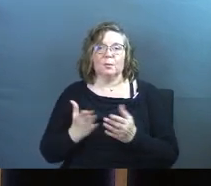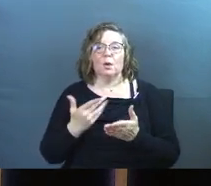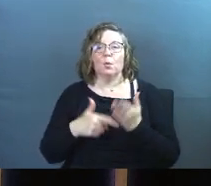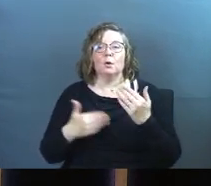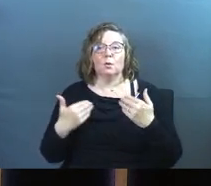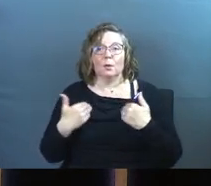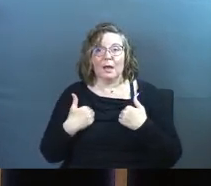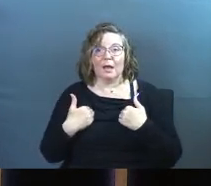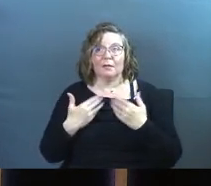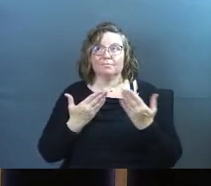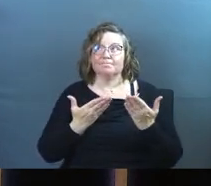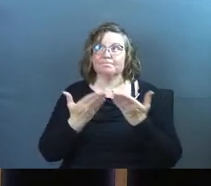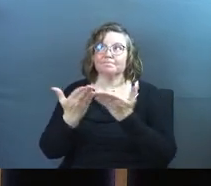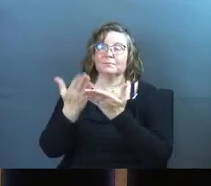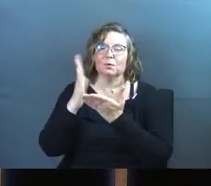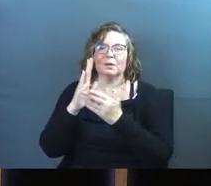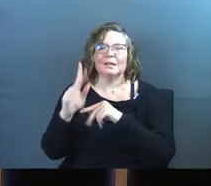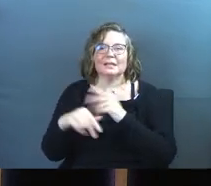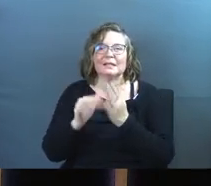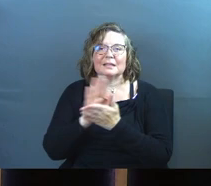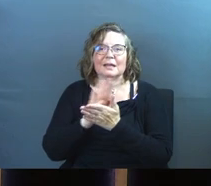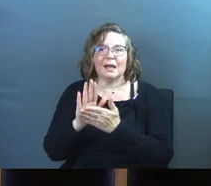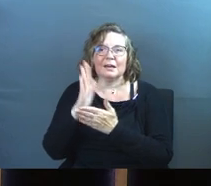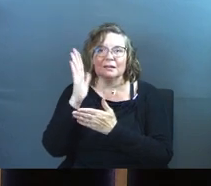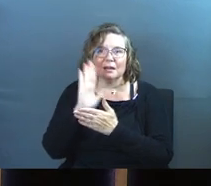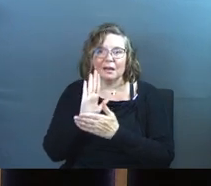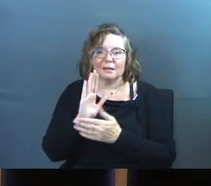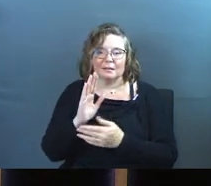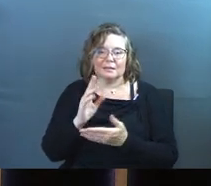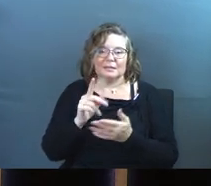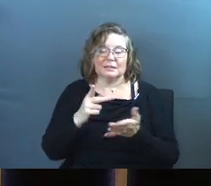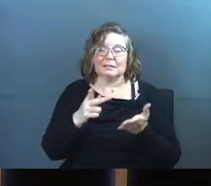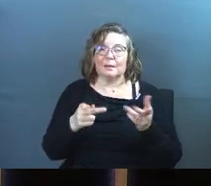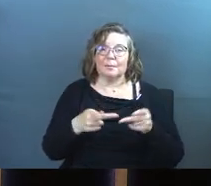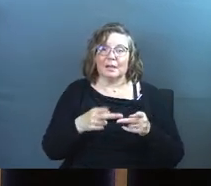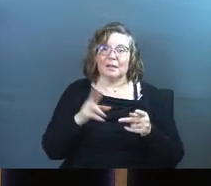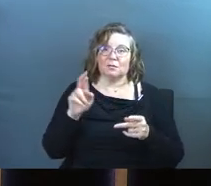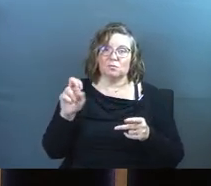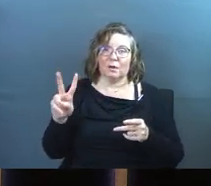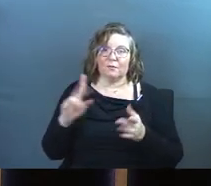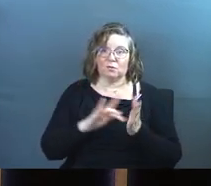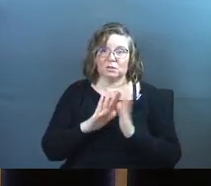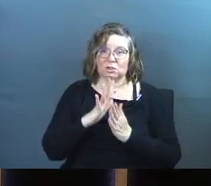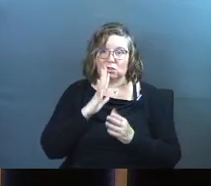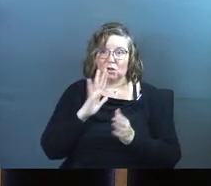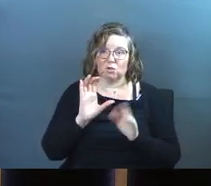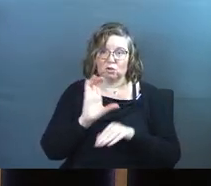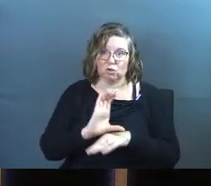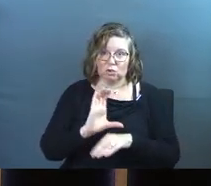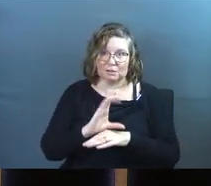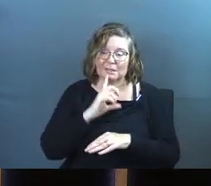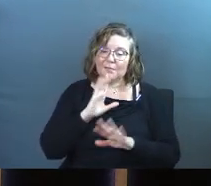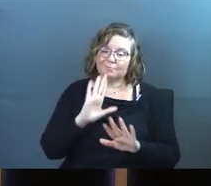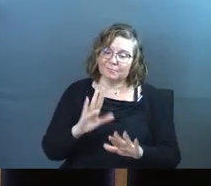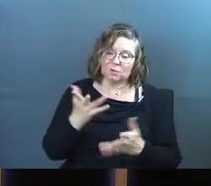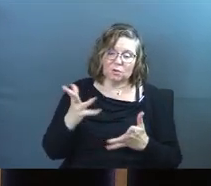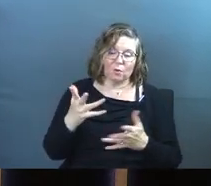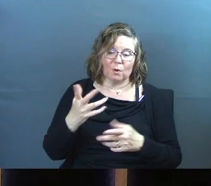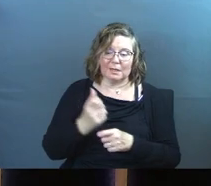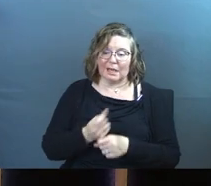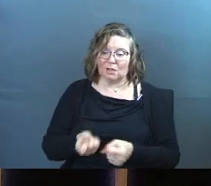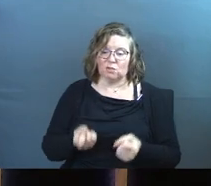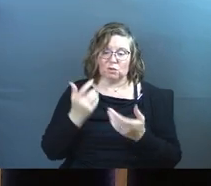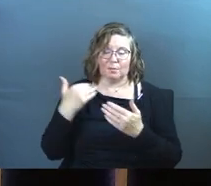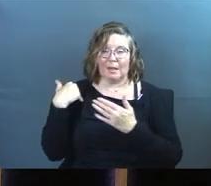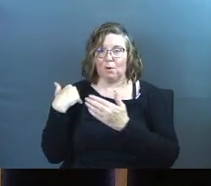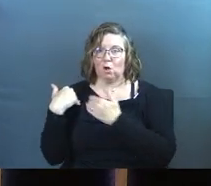what you have to God. This is the kindness of God. There's a spot in Revelation where Jesus is talking to a church and he says, you know what? You've already got